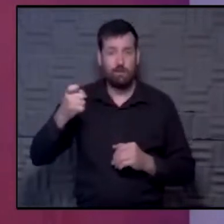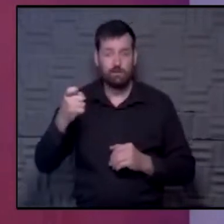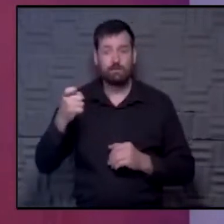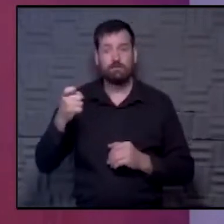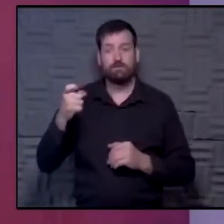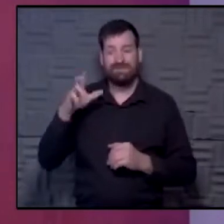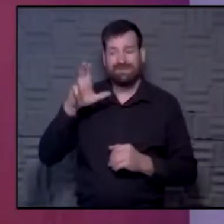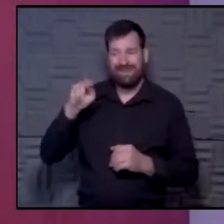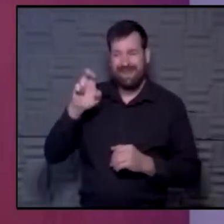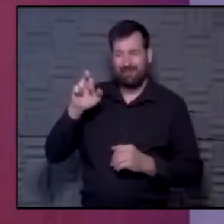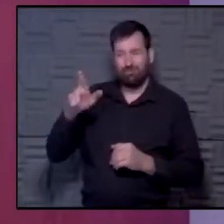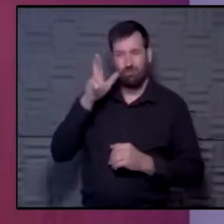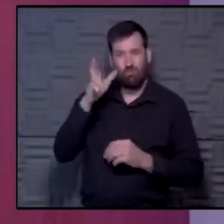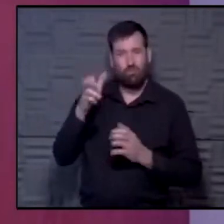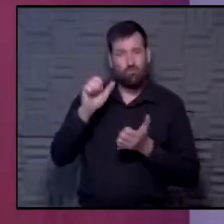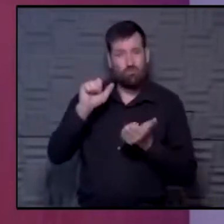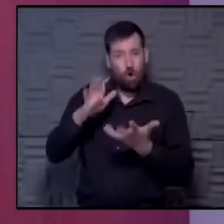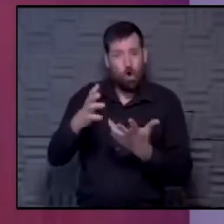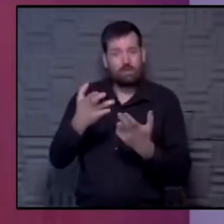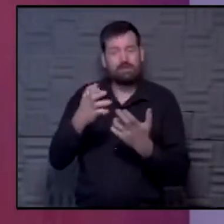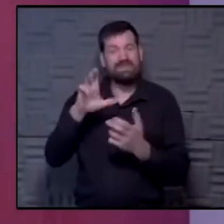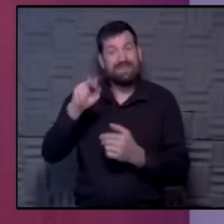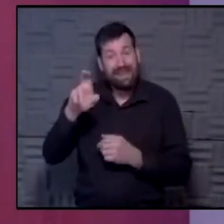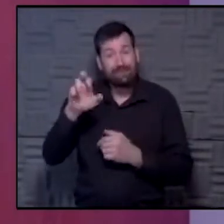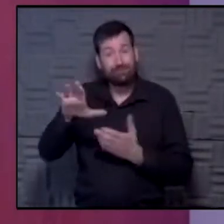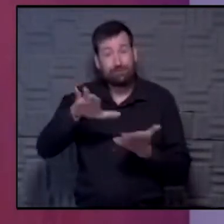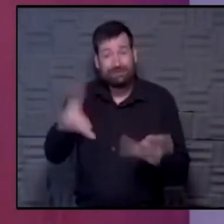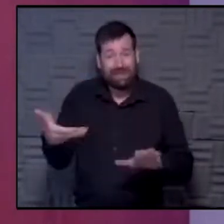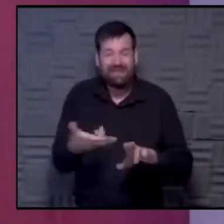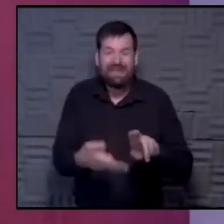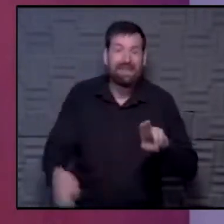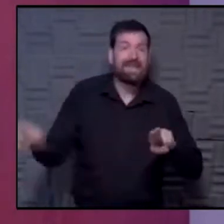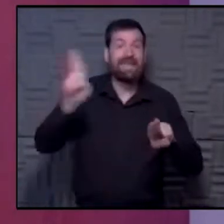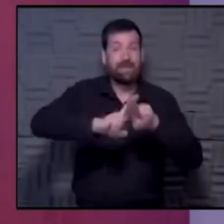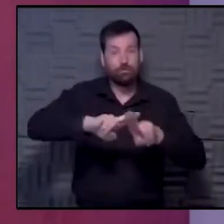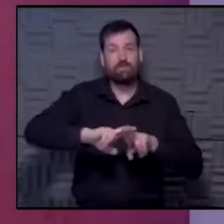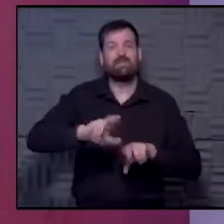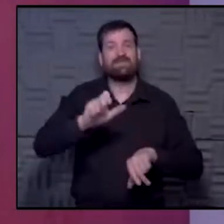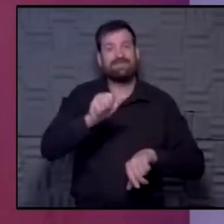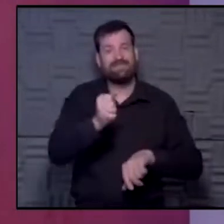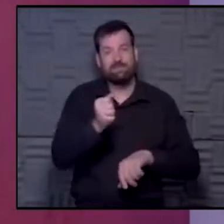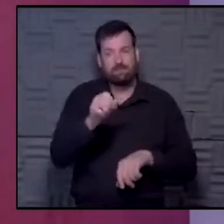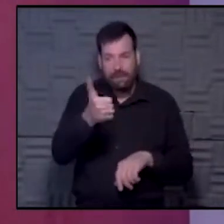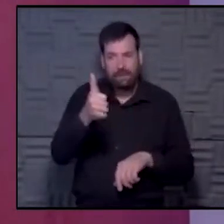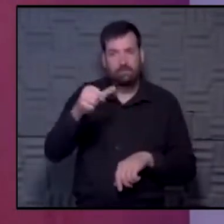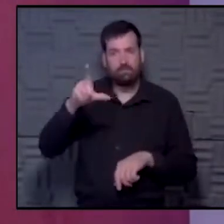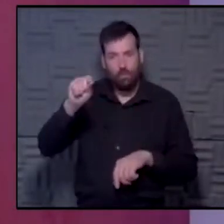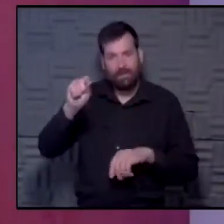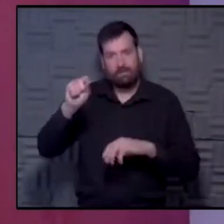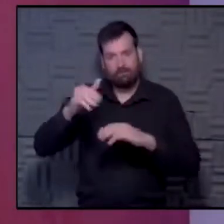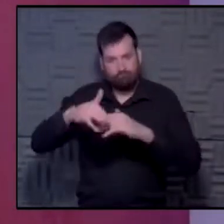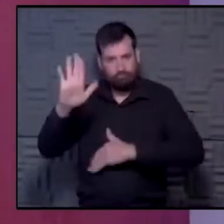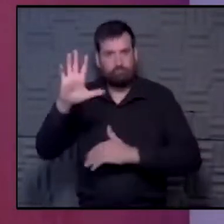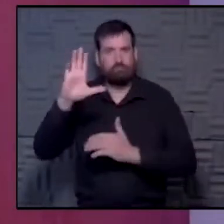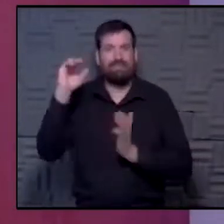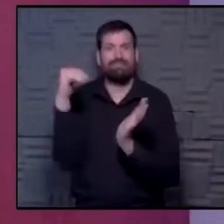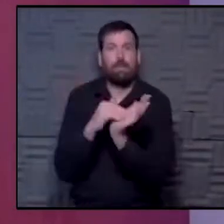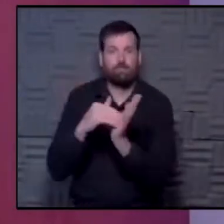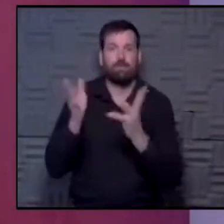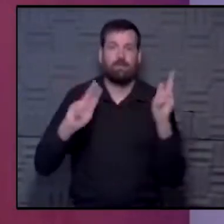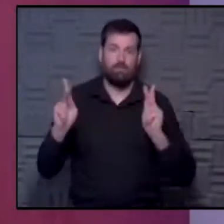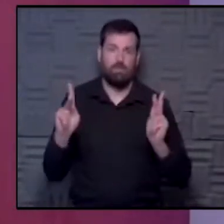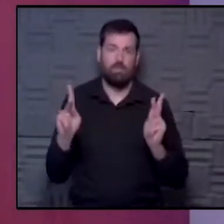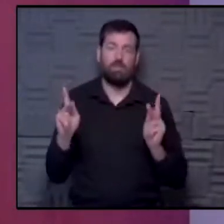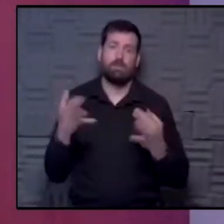actually going to cause an increase in cancer deaths down in the order of tens of thousands. And I think that's really important for us to be aware of and try to